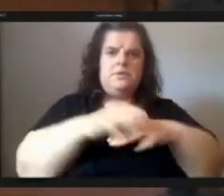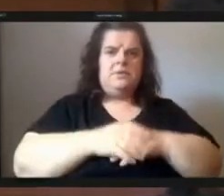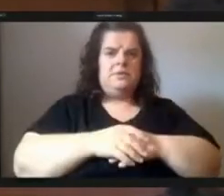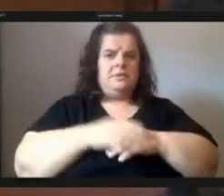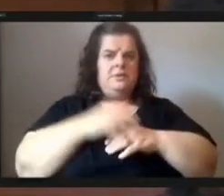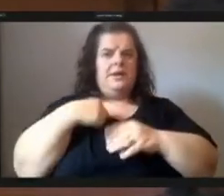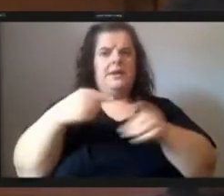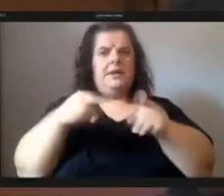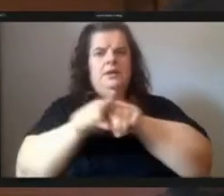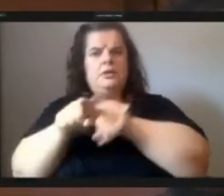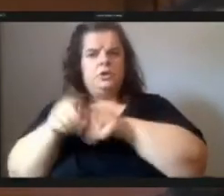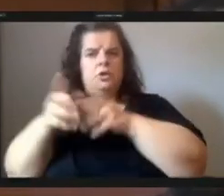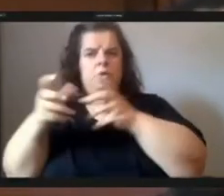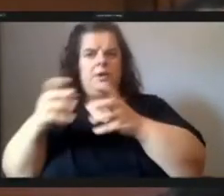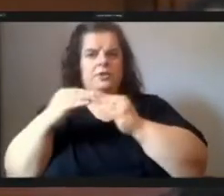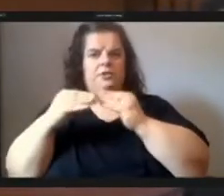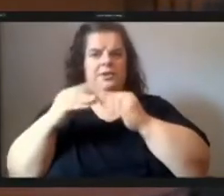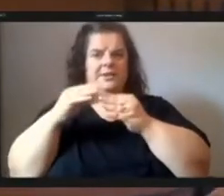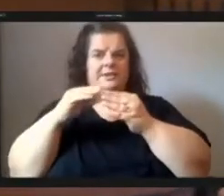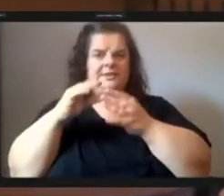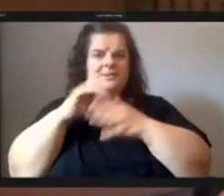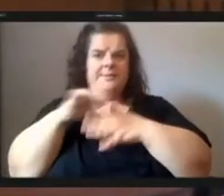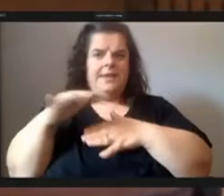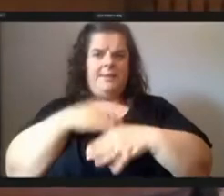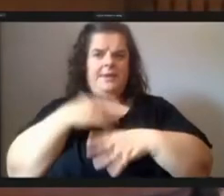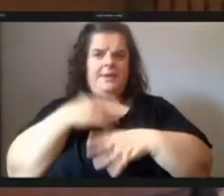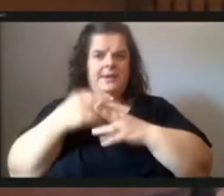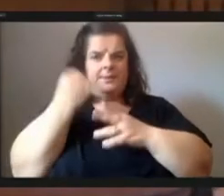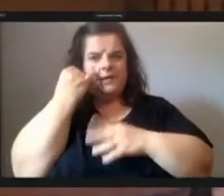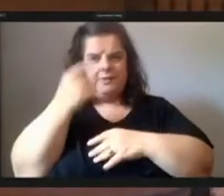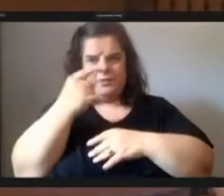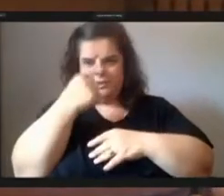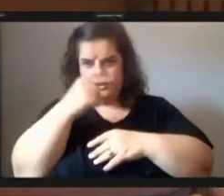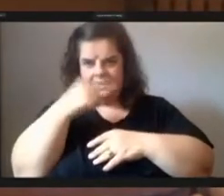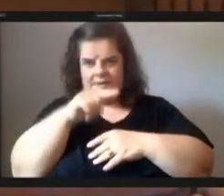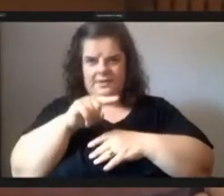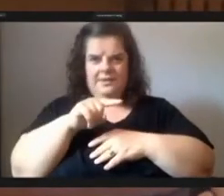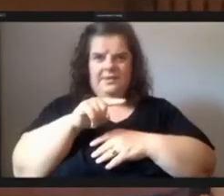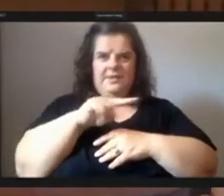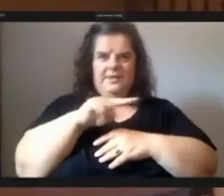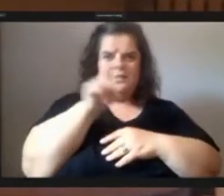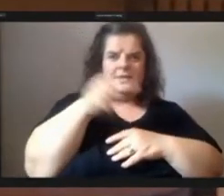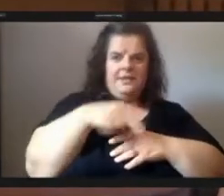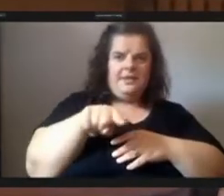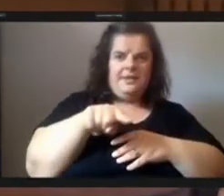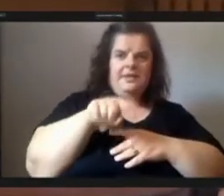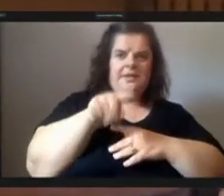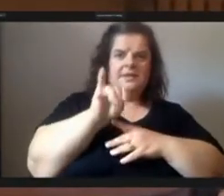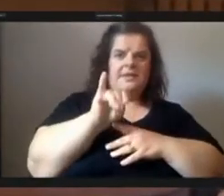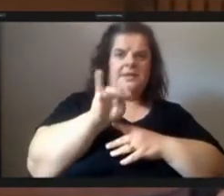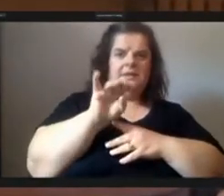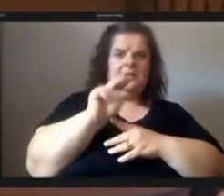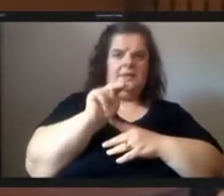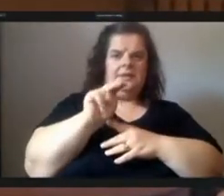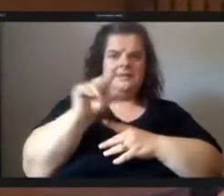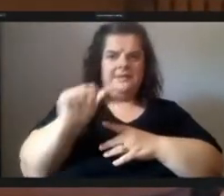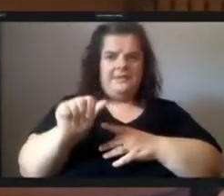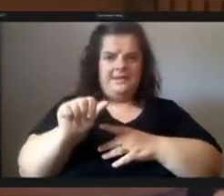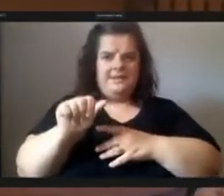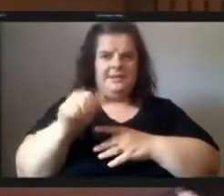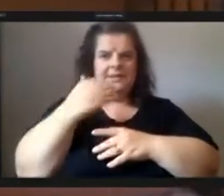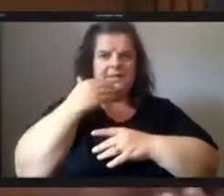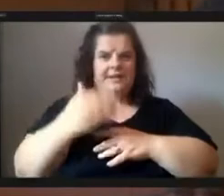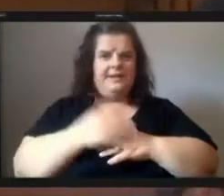like to correct the spelling of my name if you don't mind it's z-i-n-n-a thank you